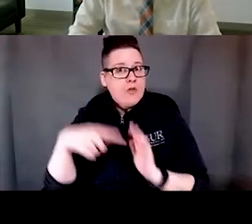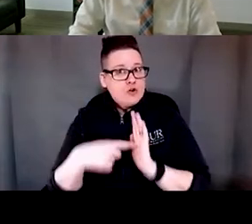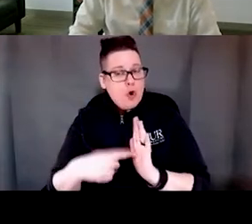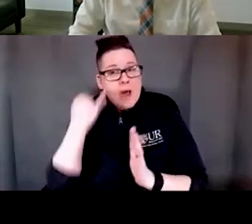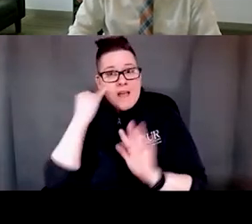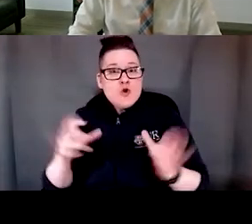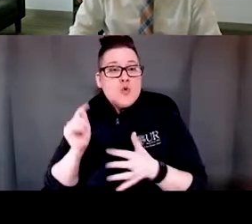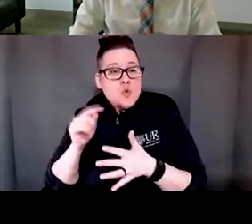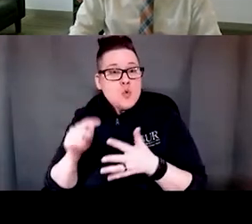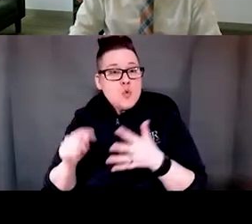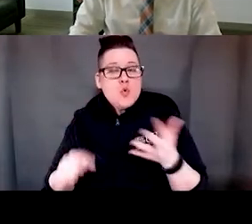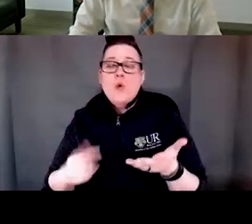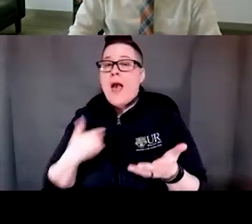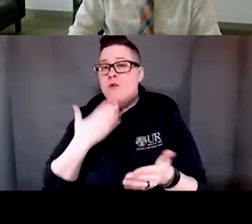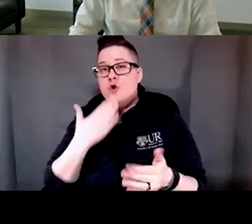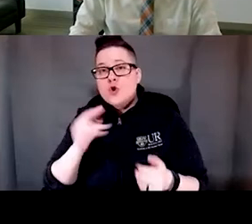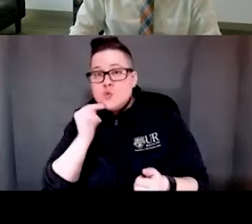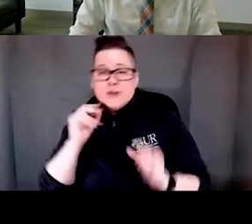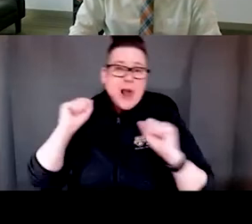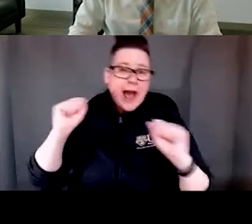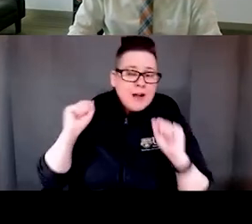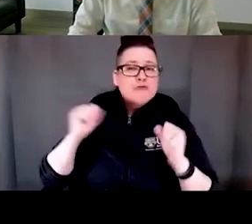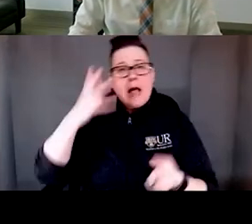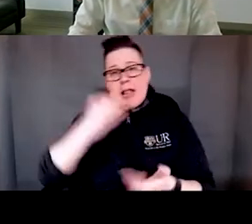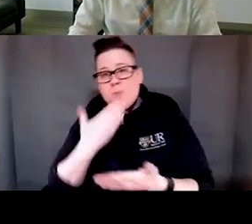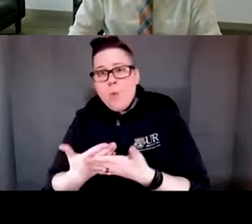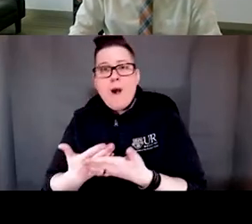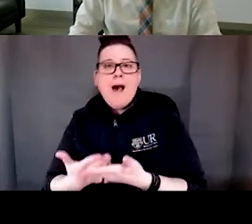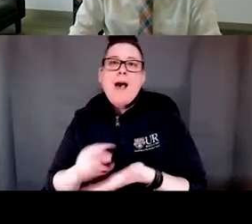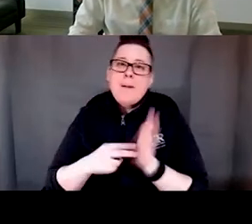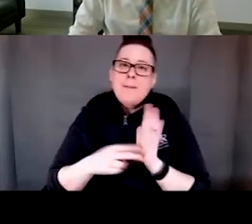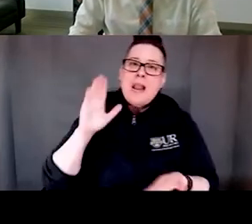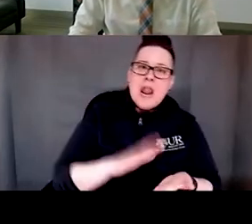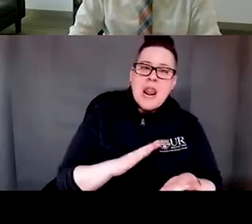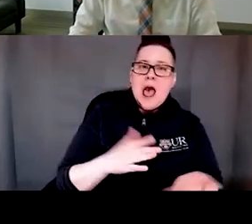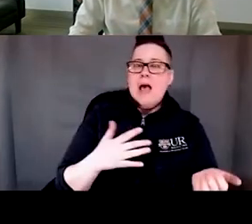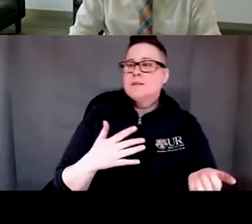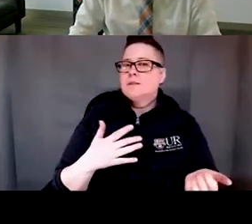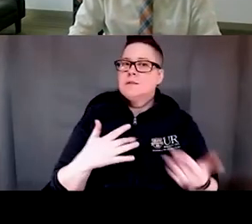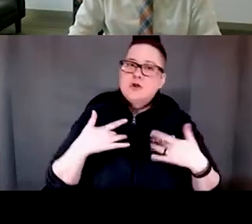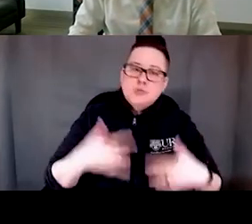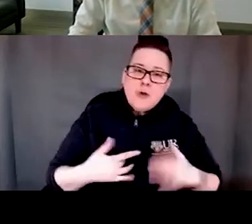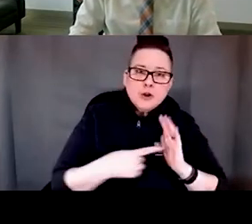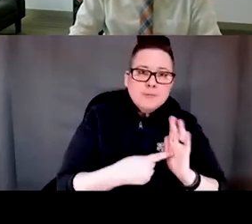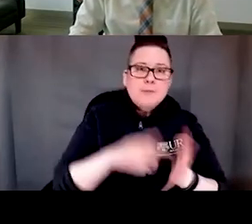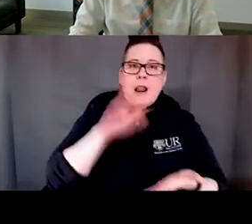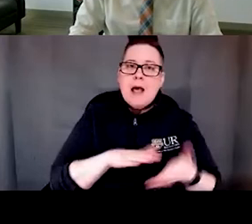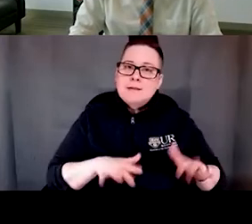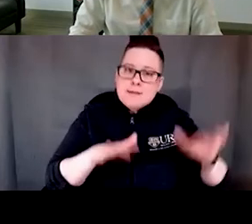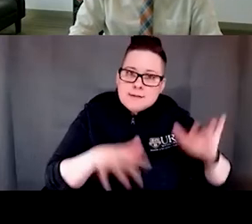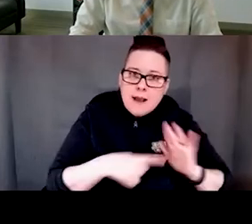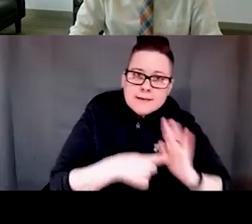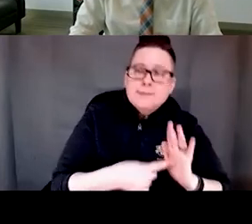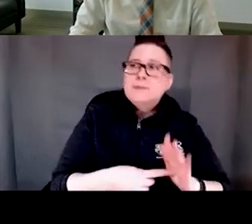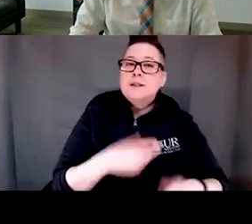promotion activities reduce vulnerability factors, such as reducing depression, anxiety, symptoms, it